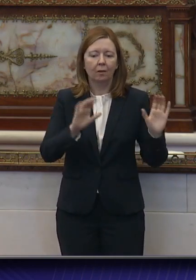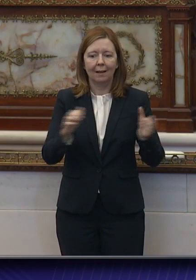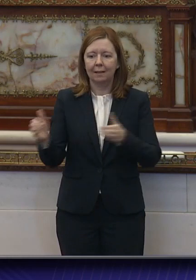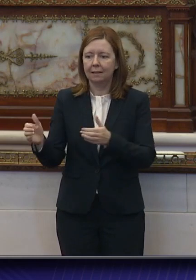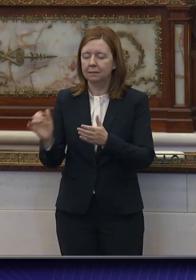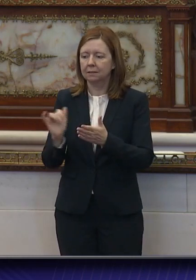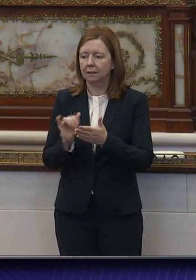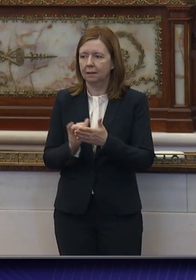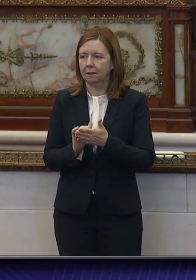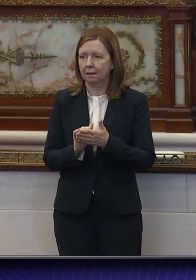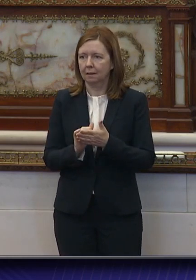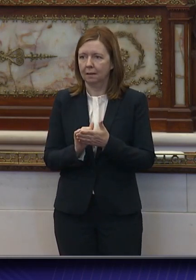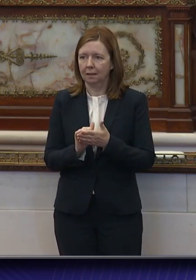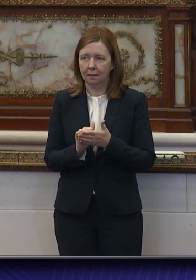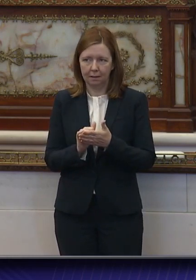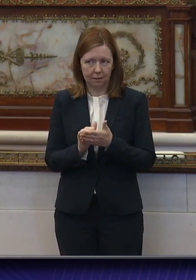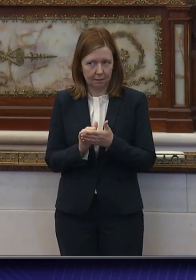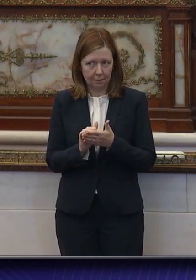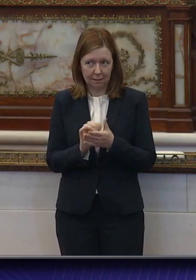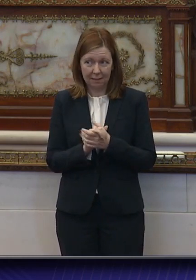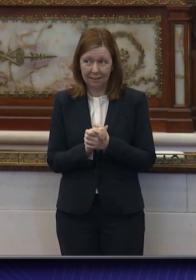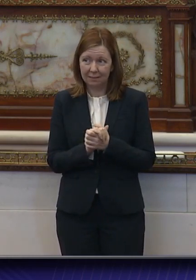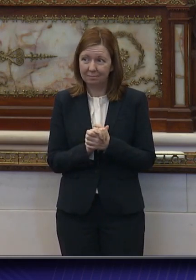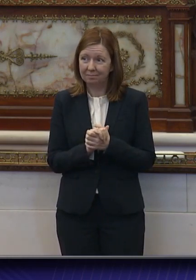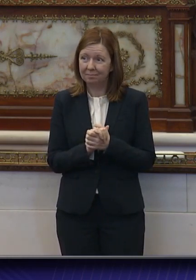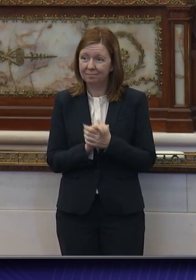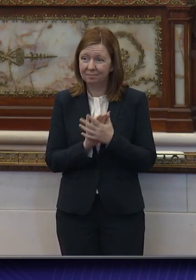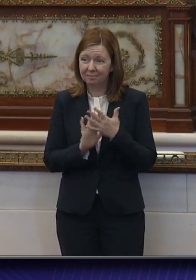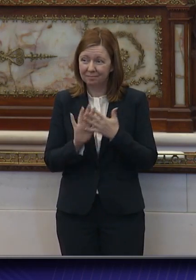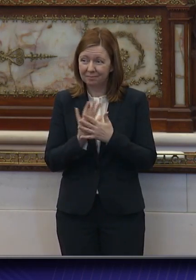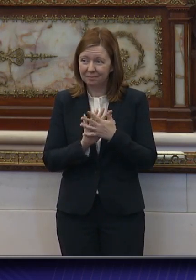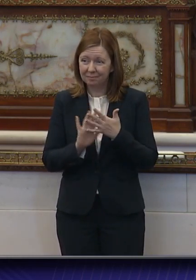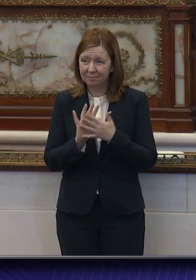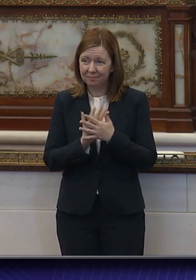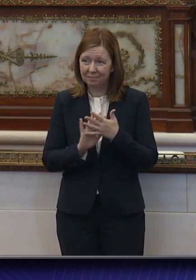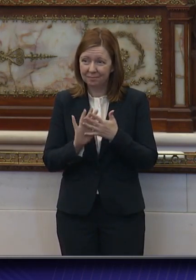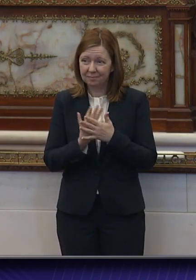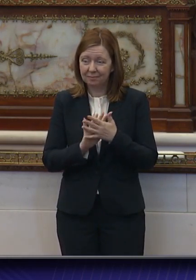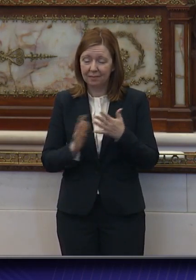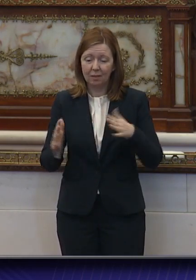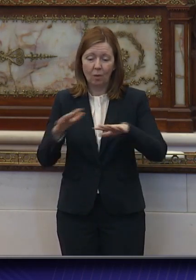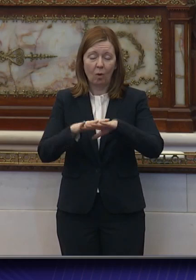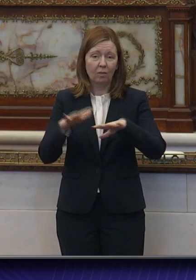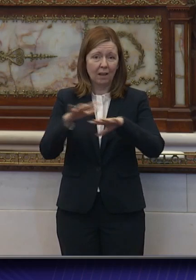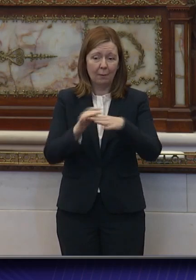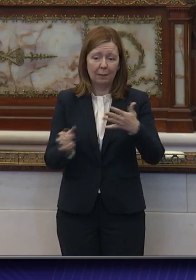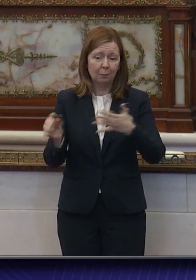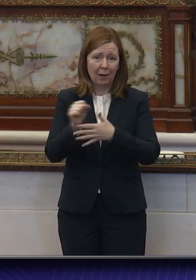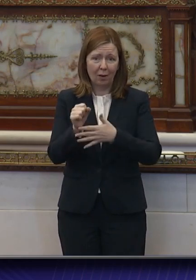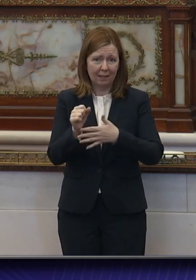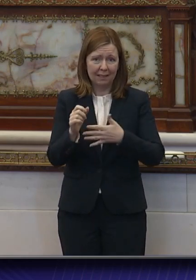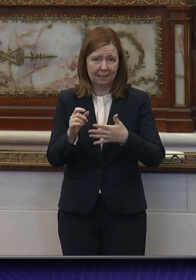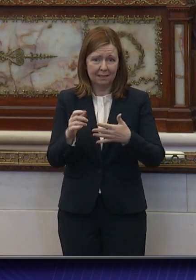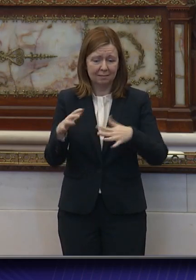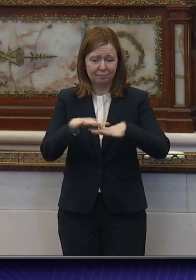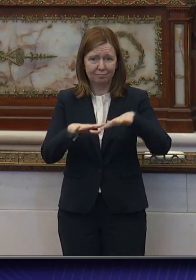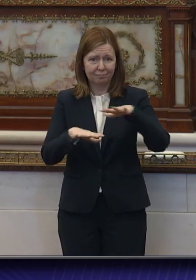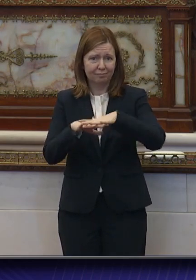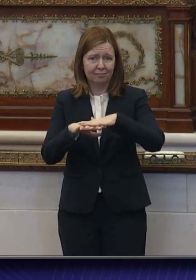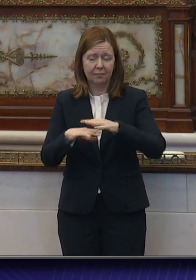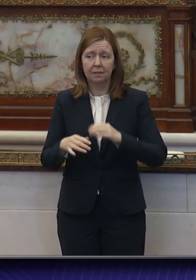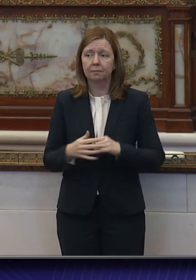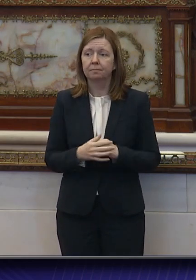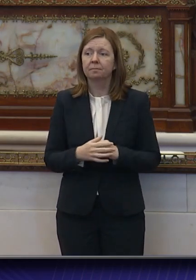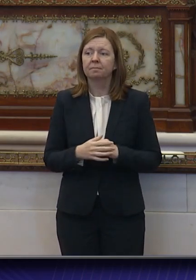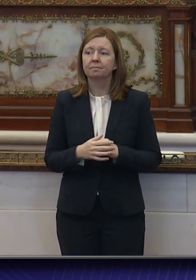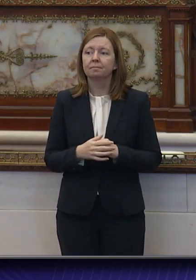vaccinations, and they are overlapping priorities, quite frankly. And what we found,